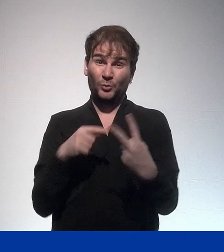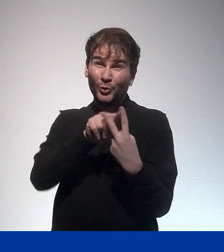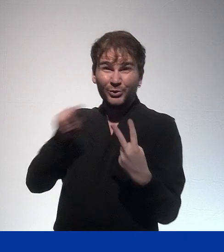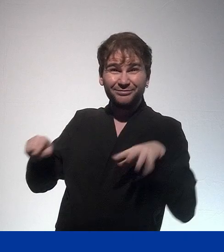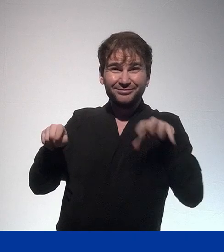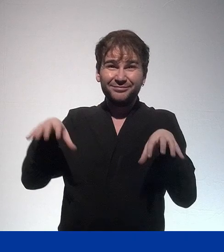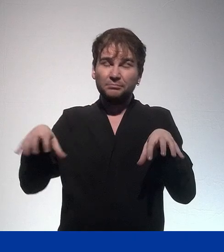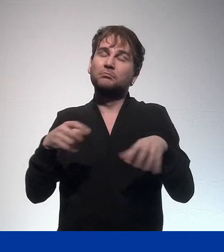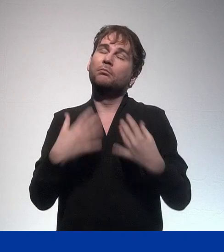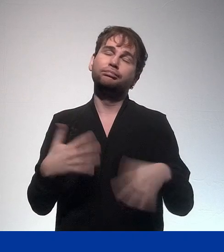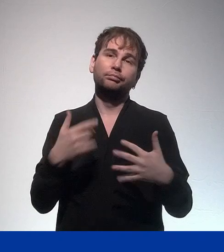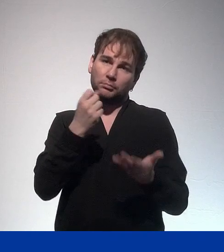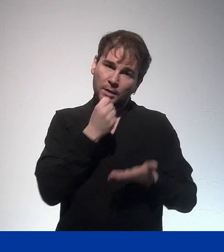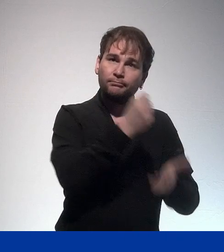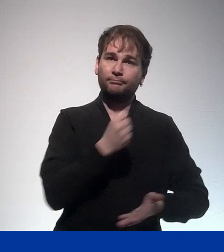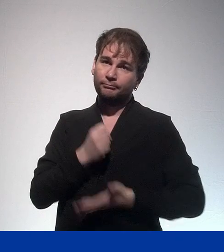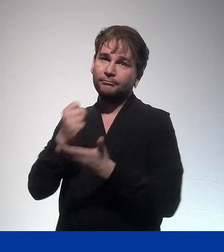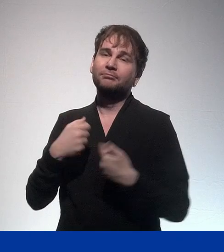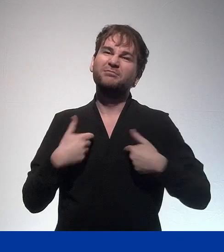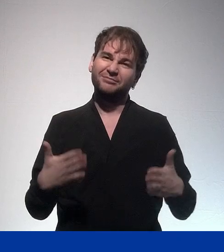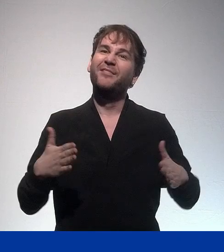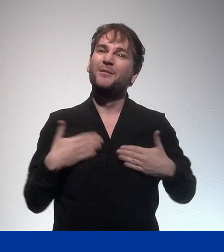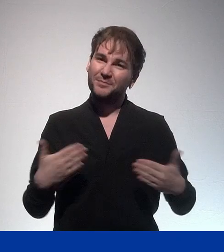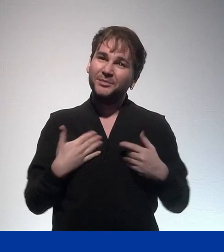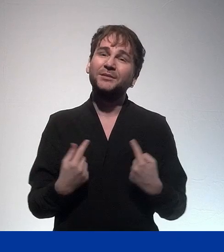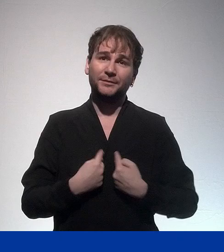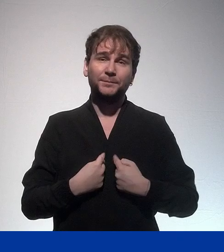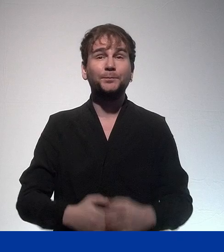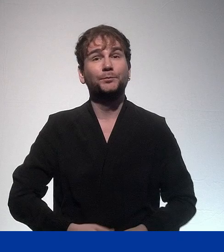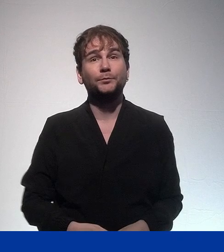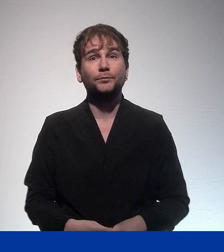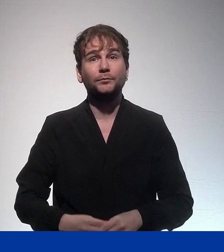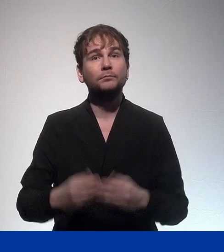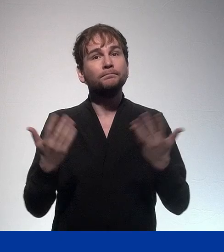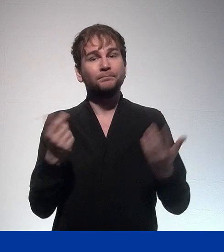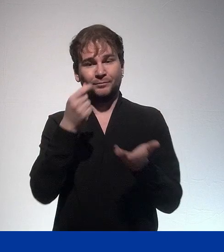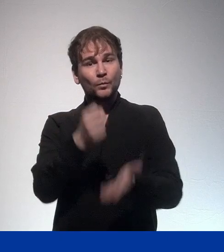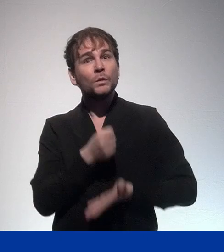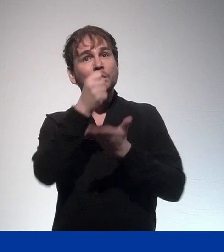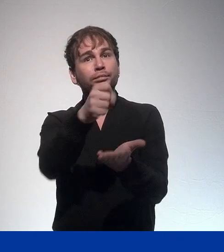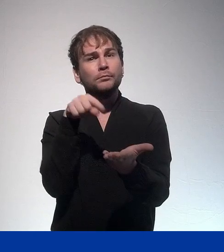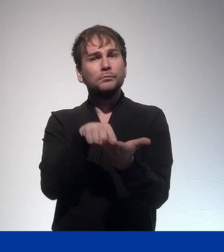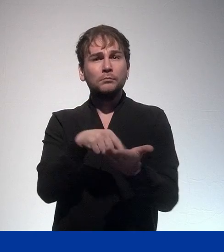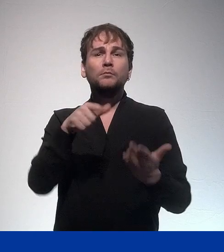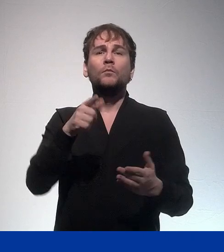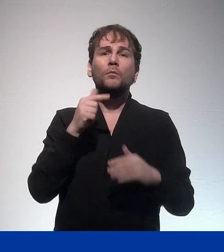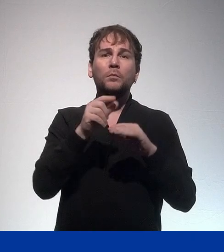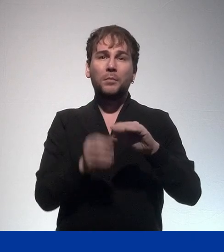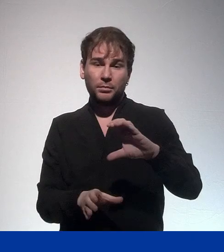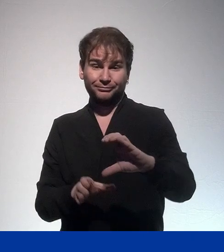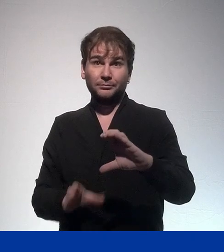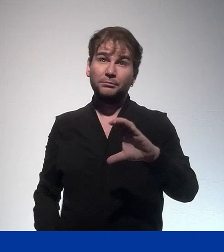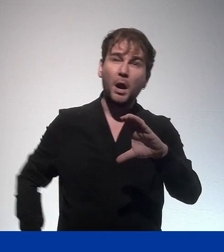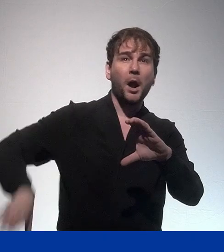money will be made available for youth work. In fact, I'm delighted to report that we have been able to more than double the funding